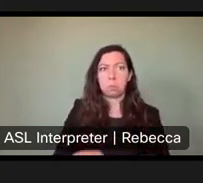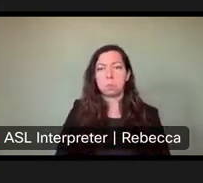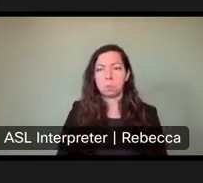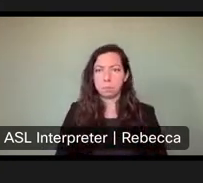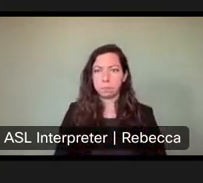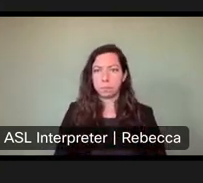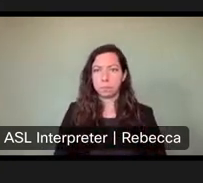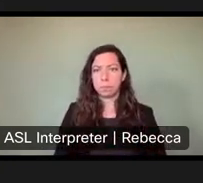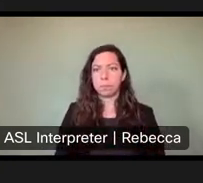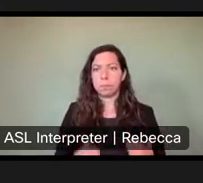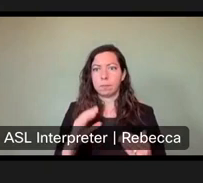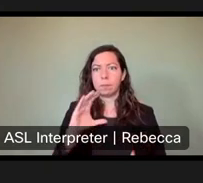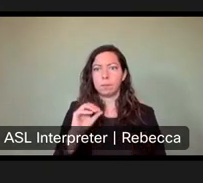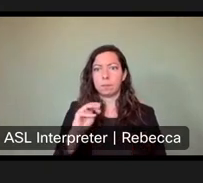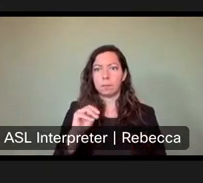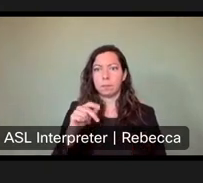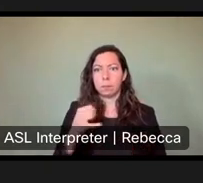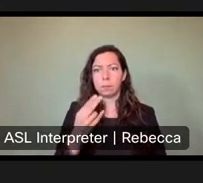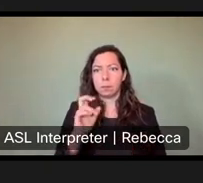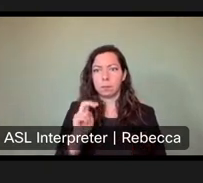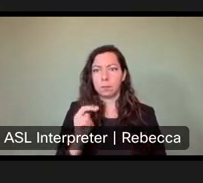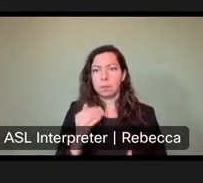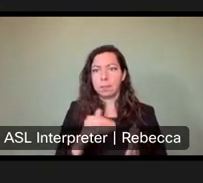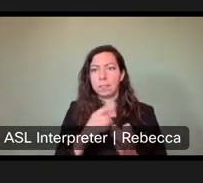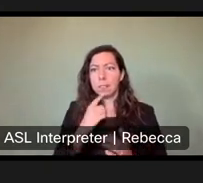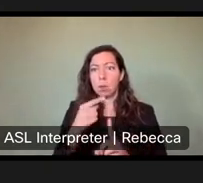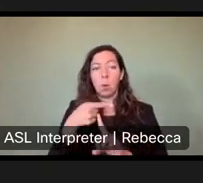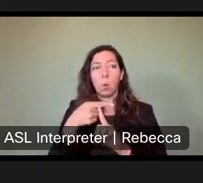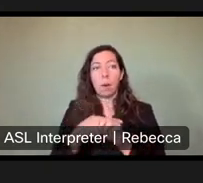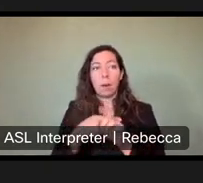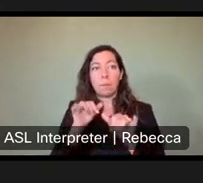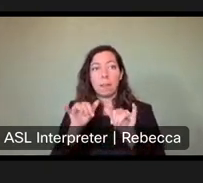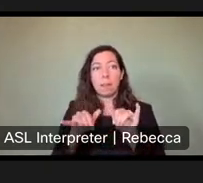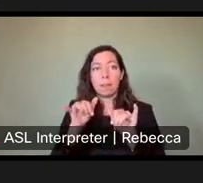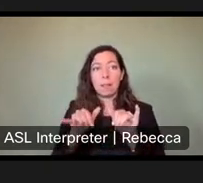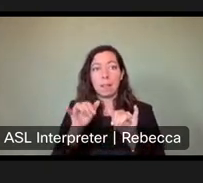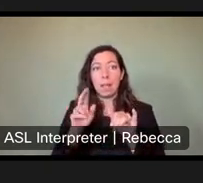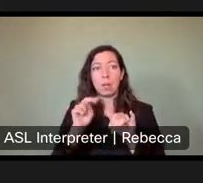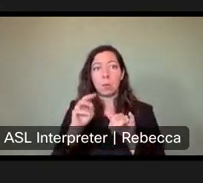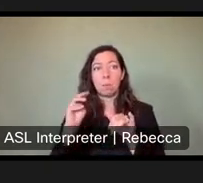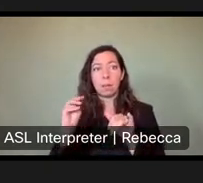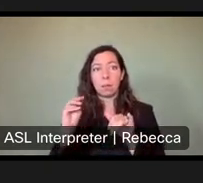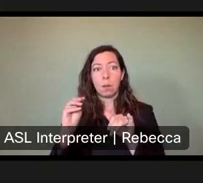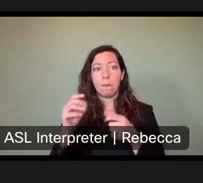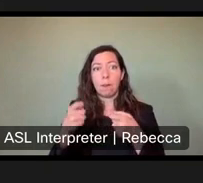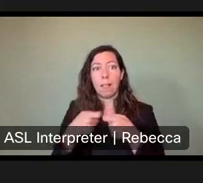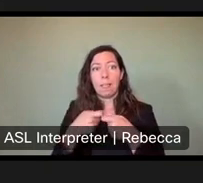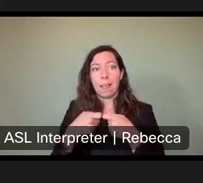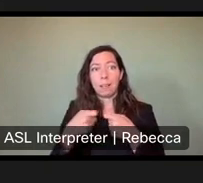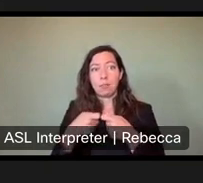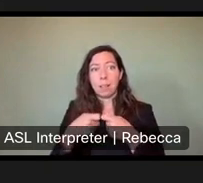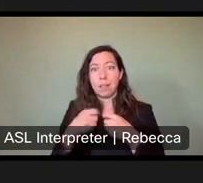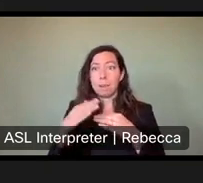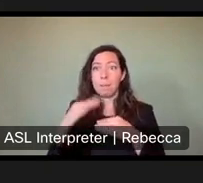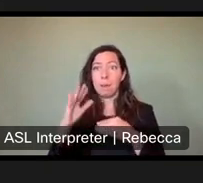Compu Jan says to spend 1 month in New Mexico state parks and developed electric site. Would cost more than 900 dollars,